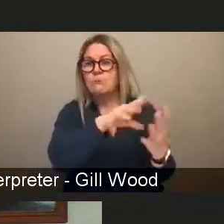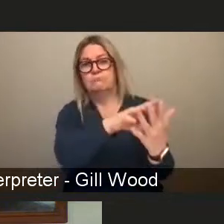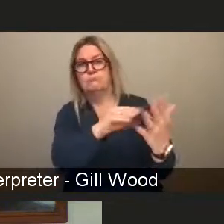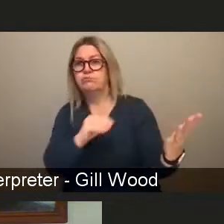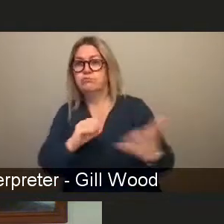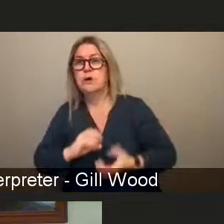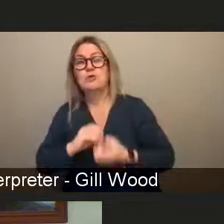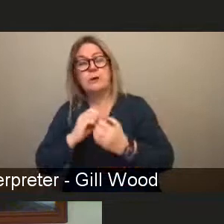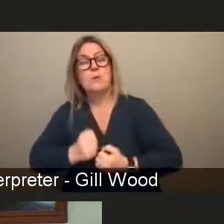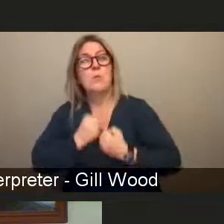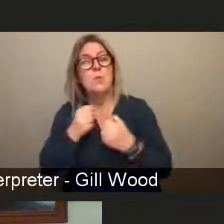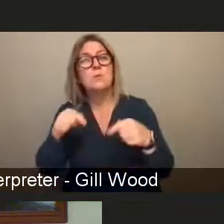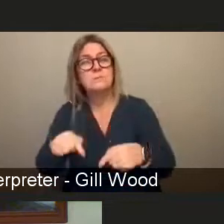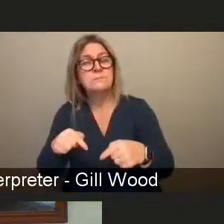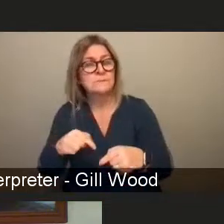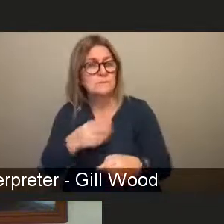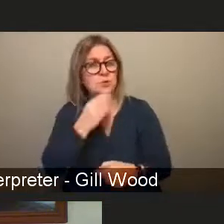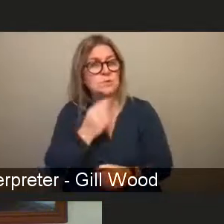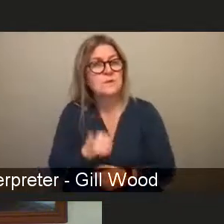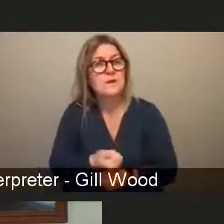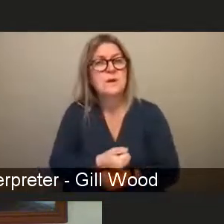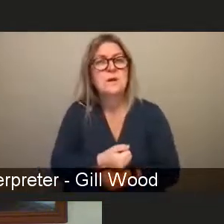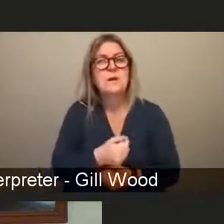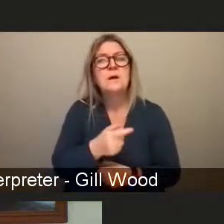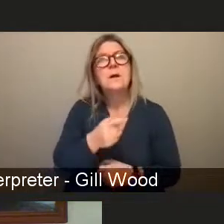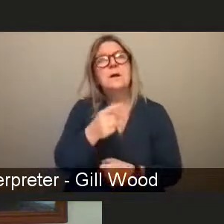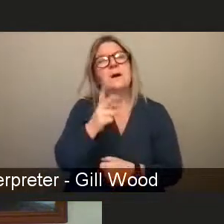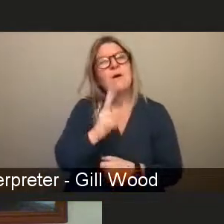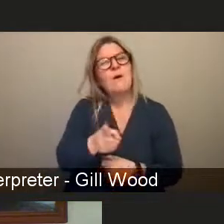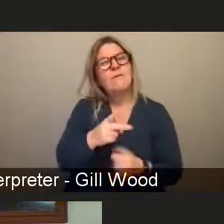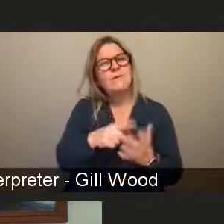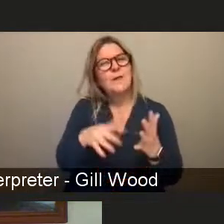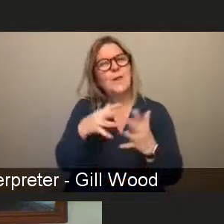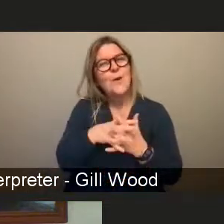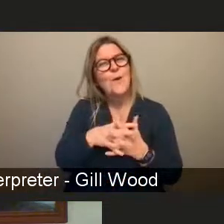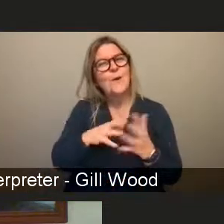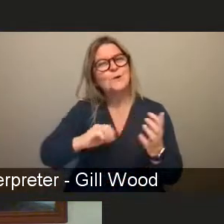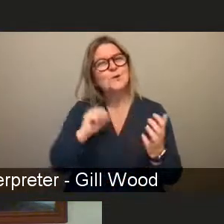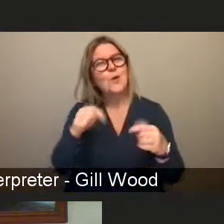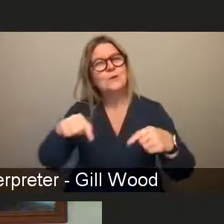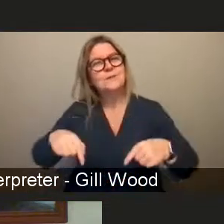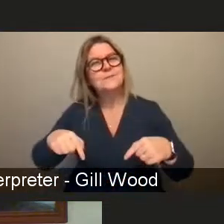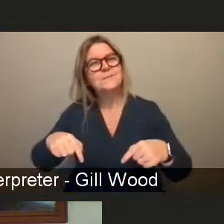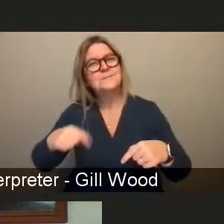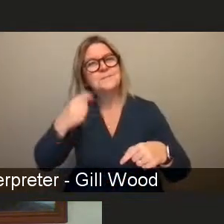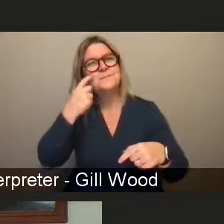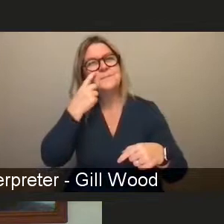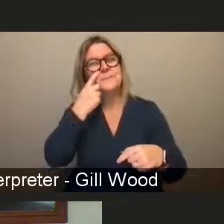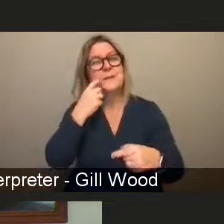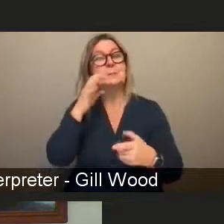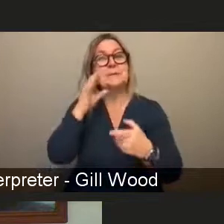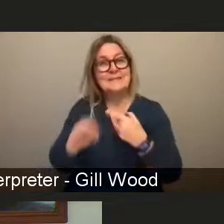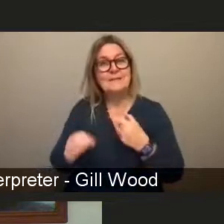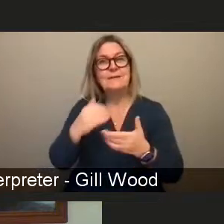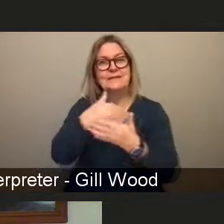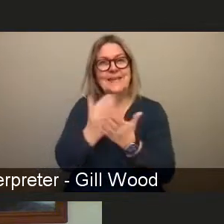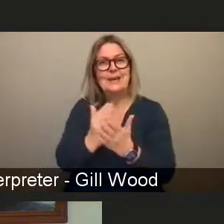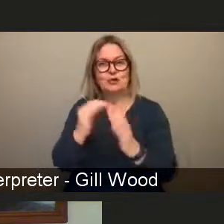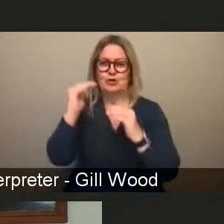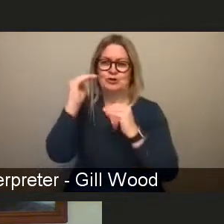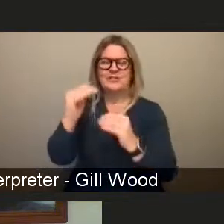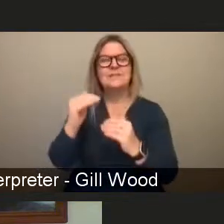comment in terms of quite often laws and in scotland uh have get sections designed in them that are just to be informative